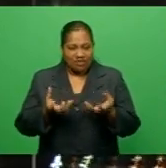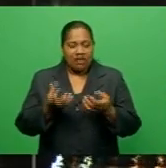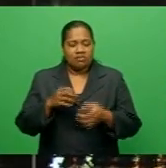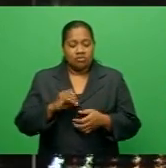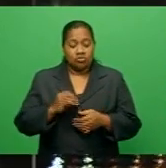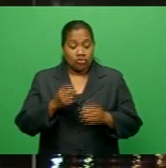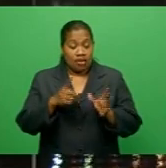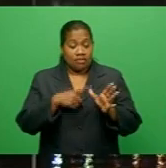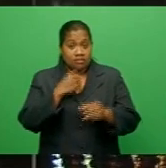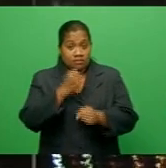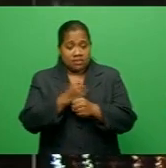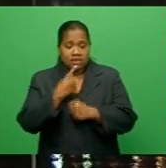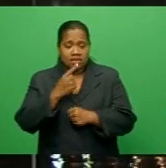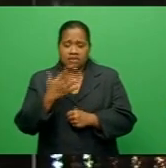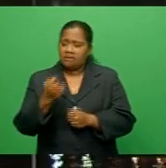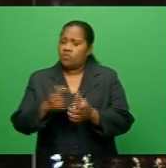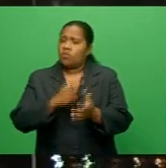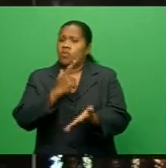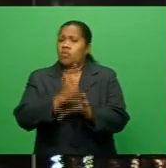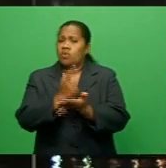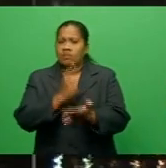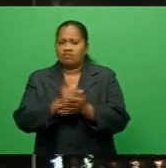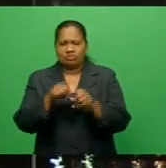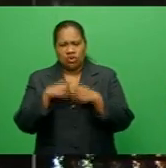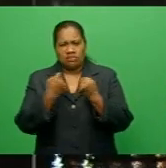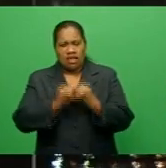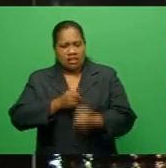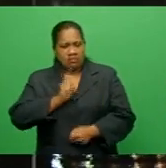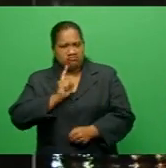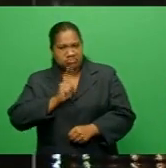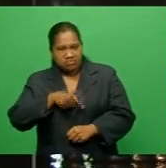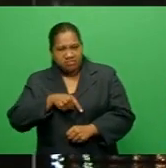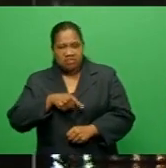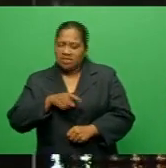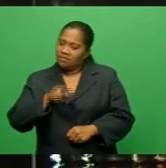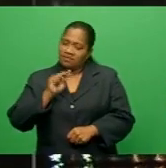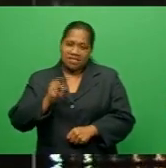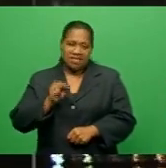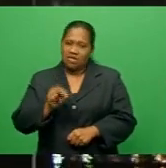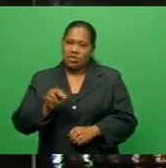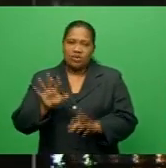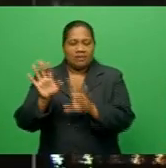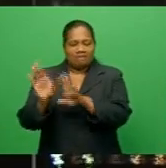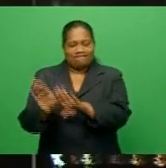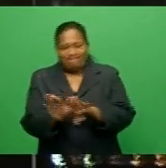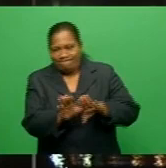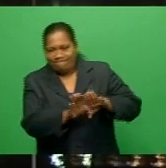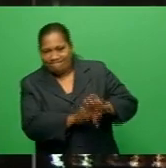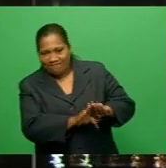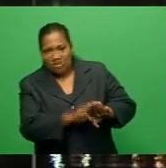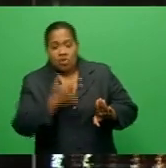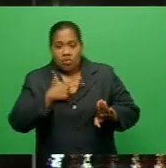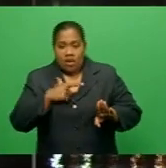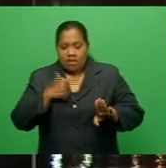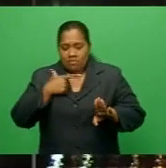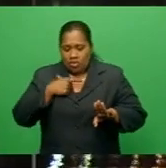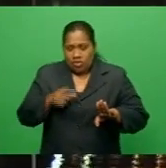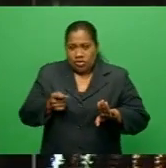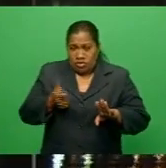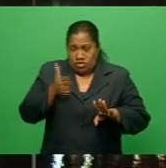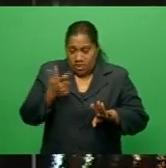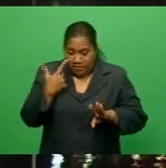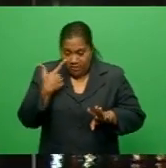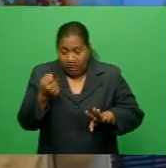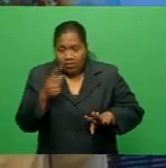Kayyum says there's a lot of social taboos that men need to get over as early detection always saves lives. Kritika Kumar